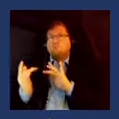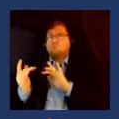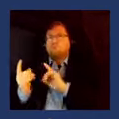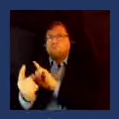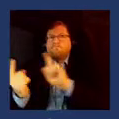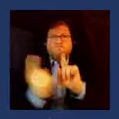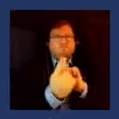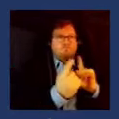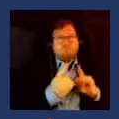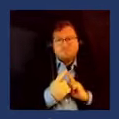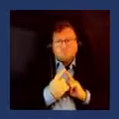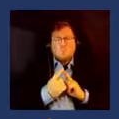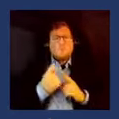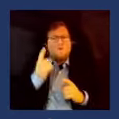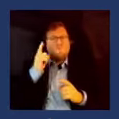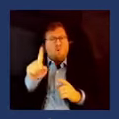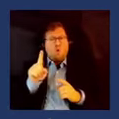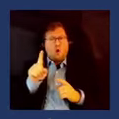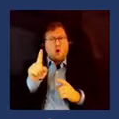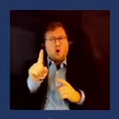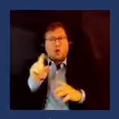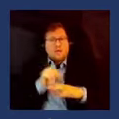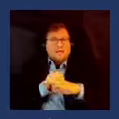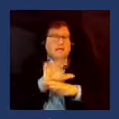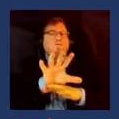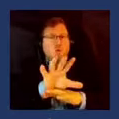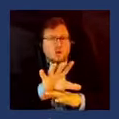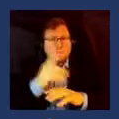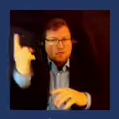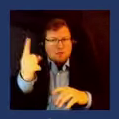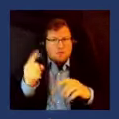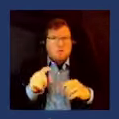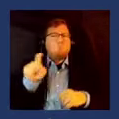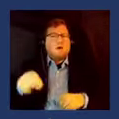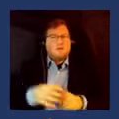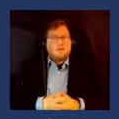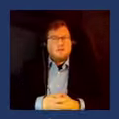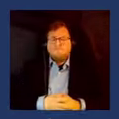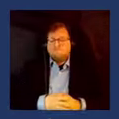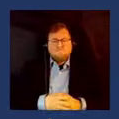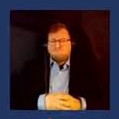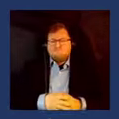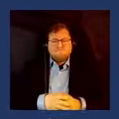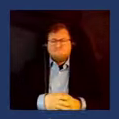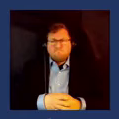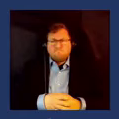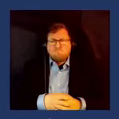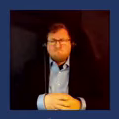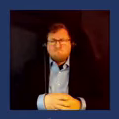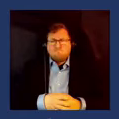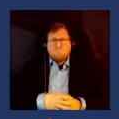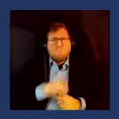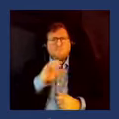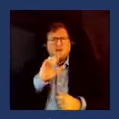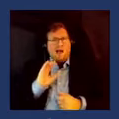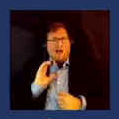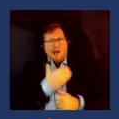have influence but the premise of our nation